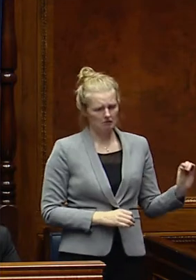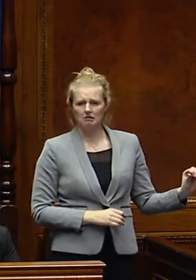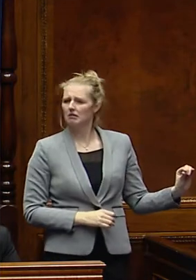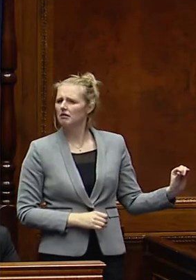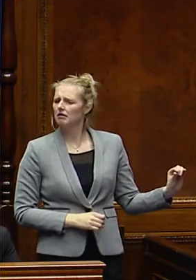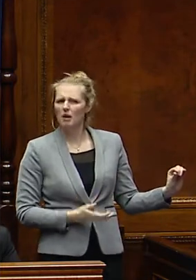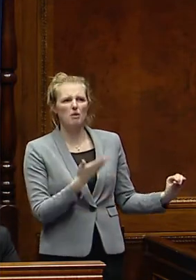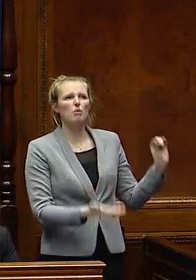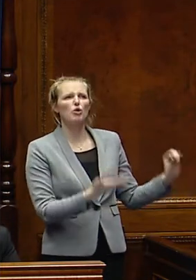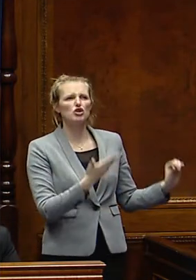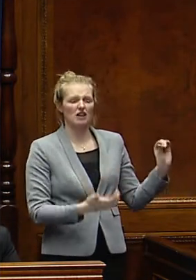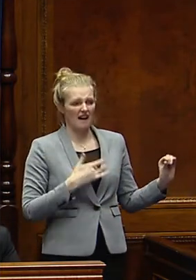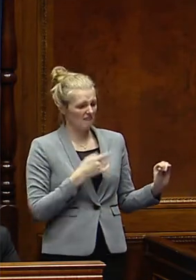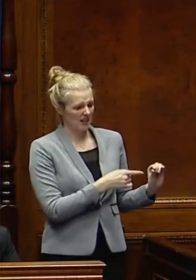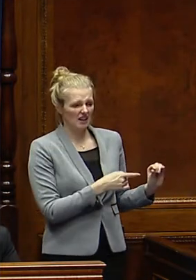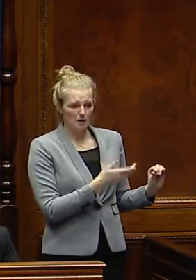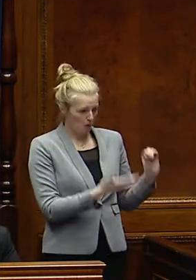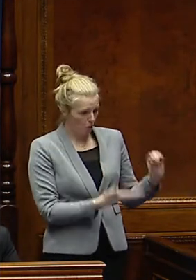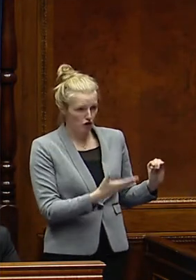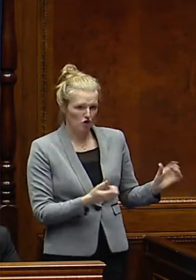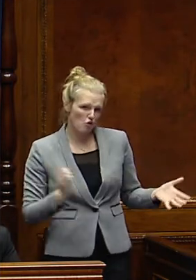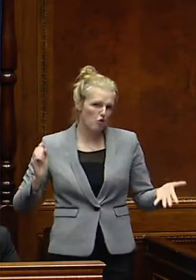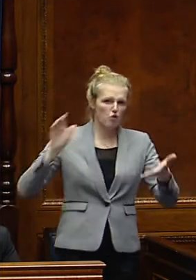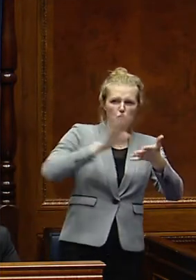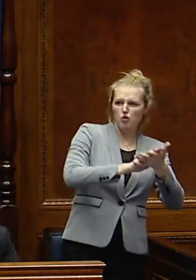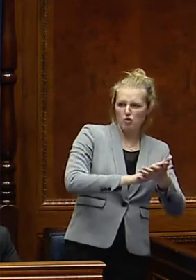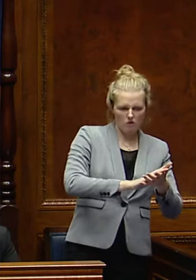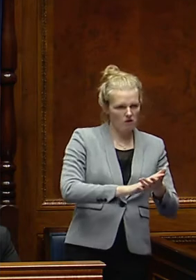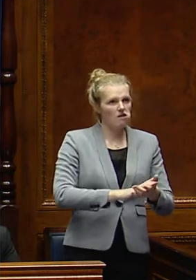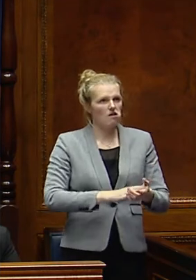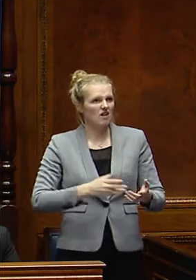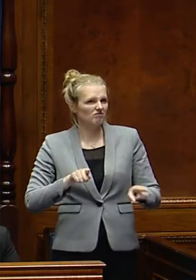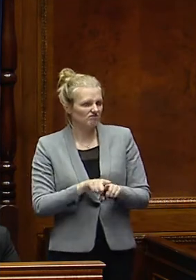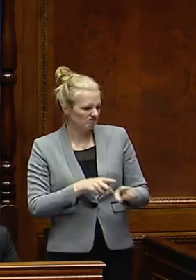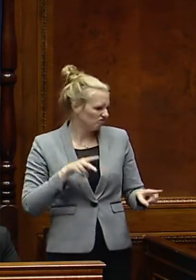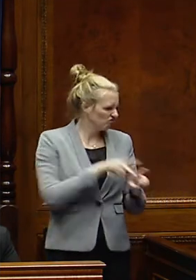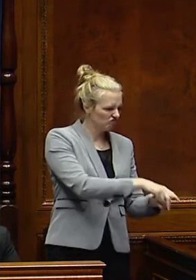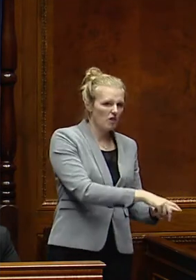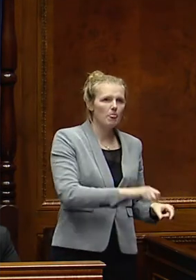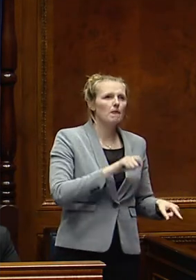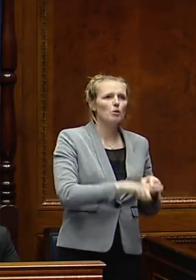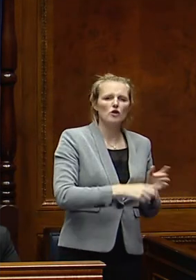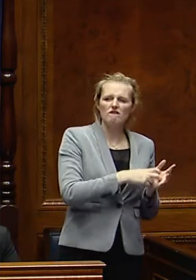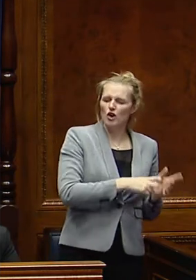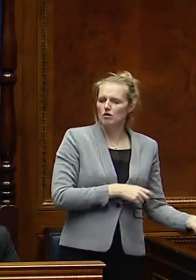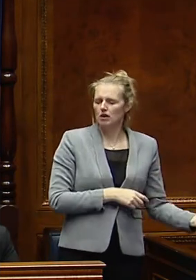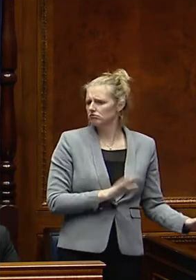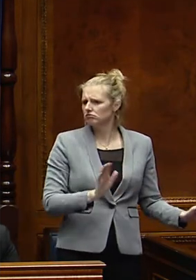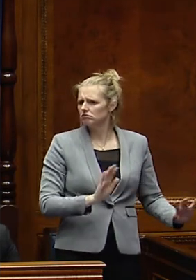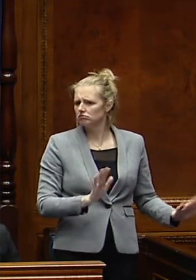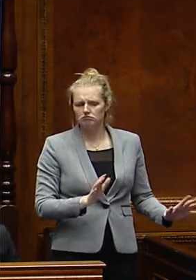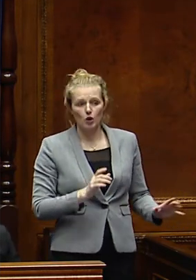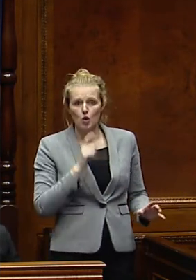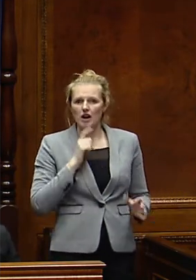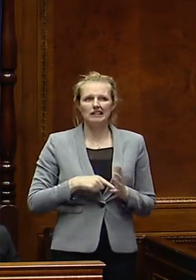proportionality, and I don't think it is proportionate to look at the most vulnerable. We need to be looking at those who, in terms of tax